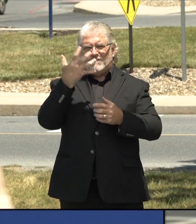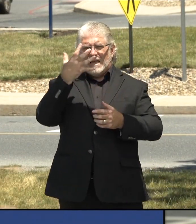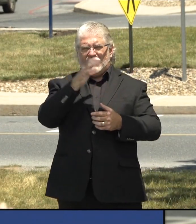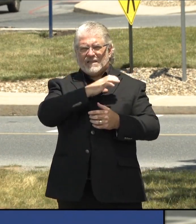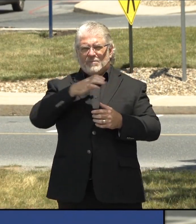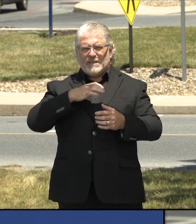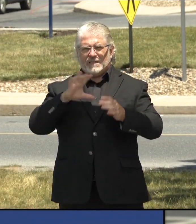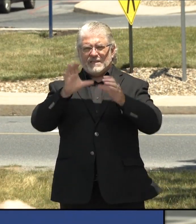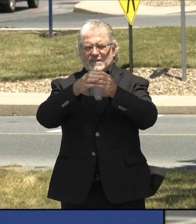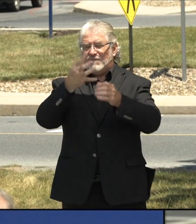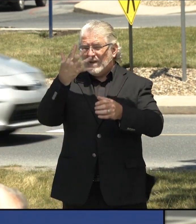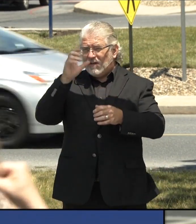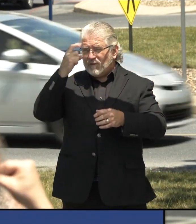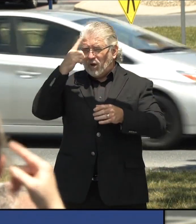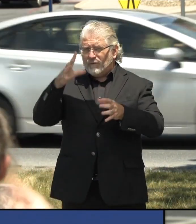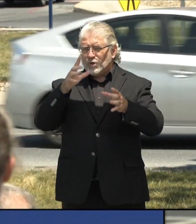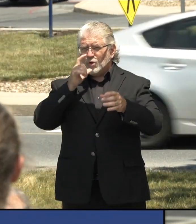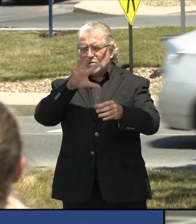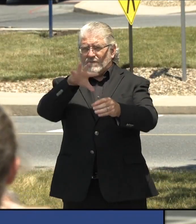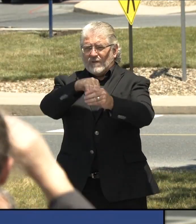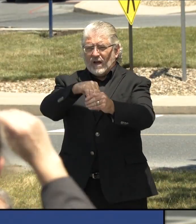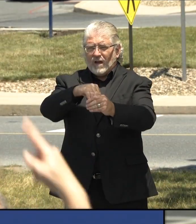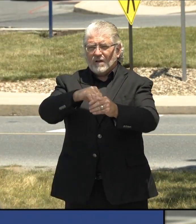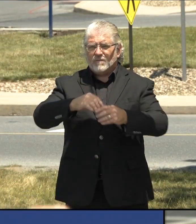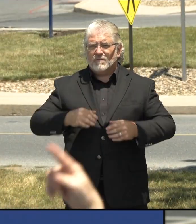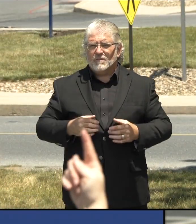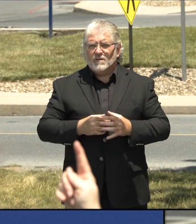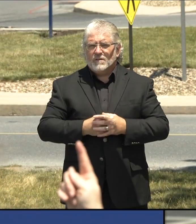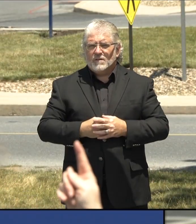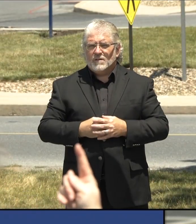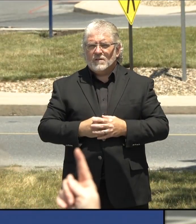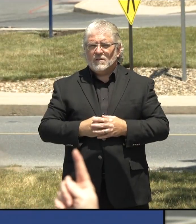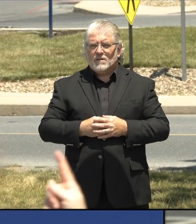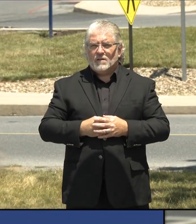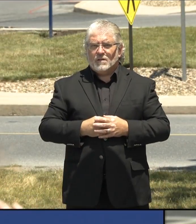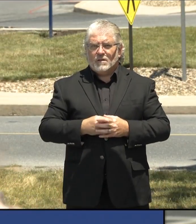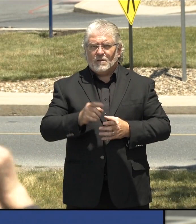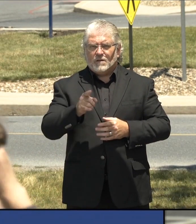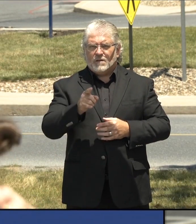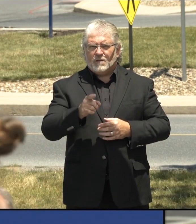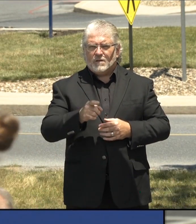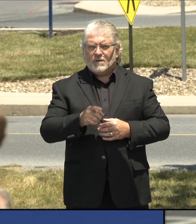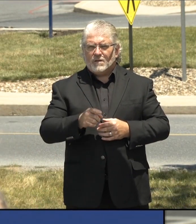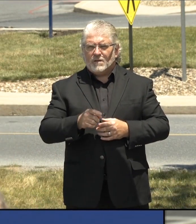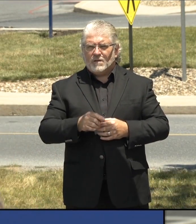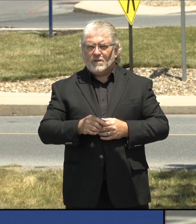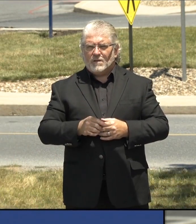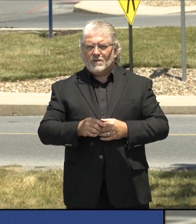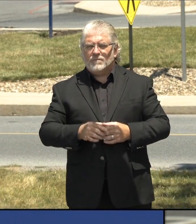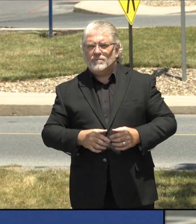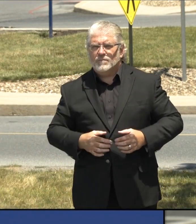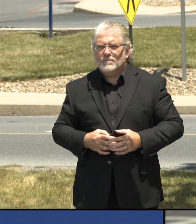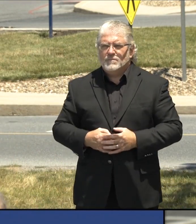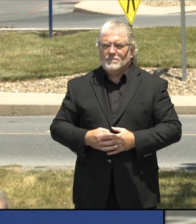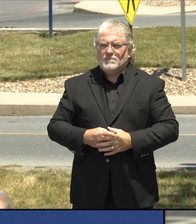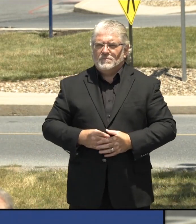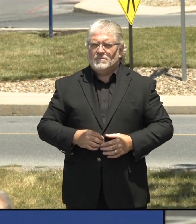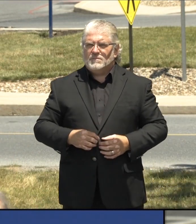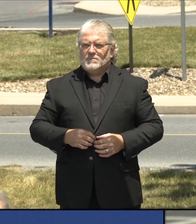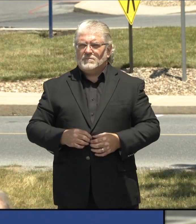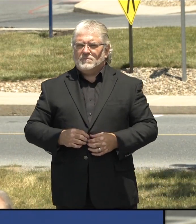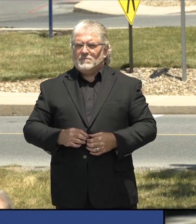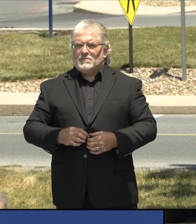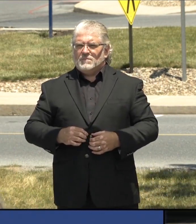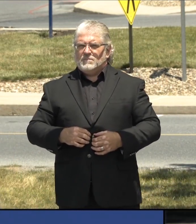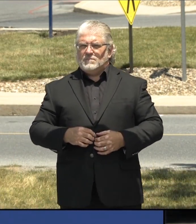homes, you're aware. What have you learned now that we're a couple of months in? What, what, what were their mistakes made? What should we have done differently? And what's your